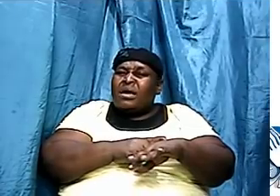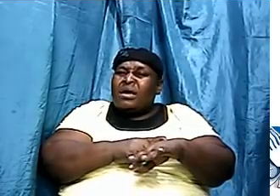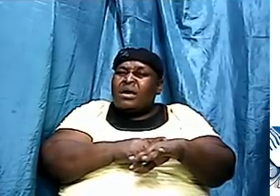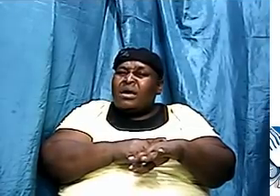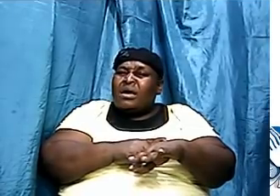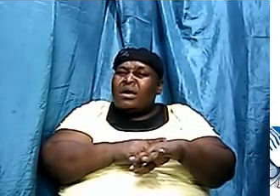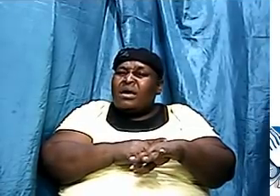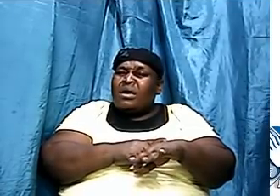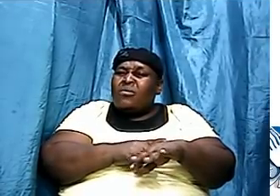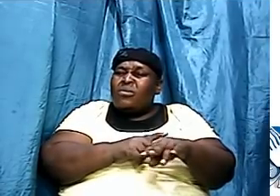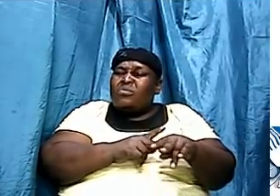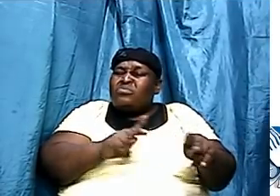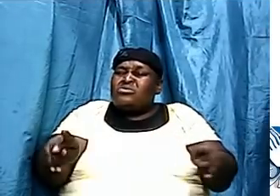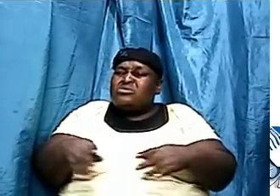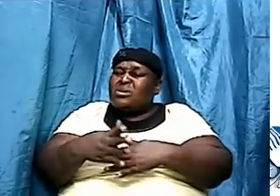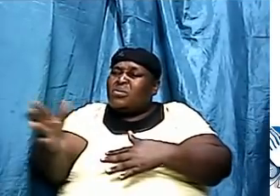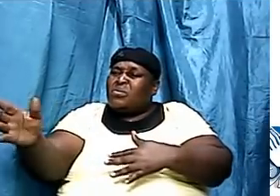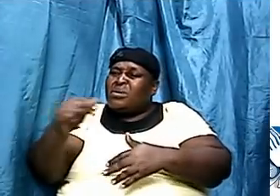that they have done.